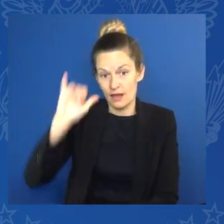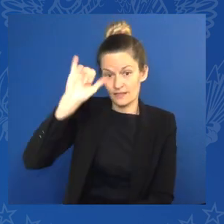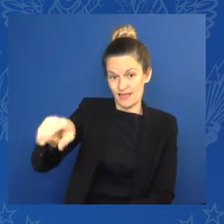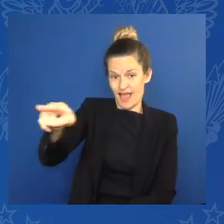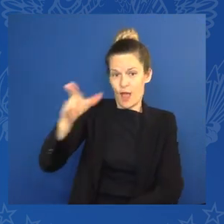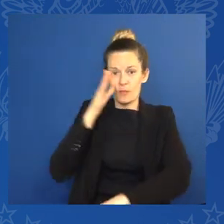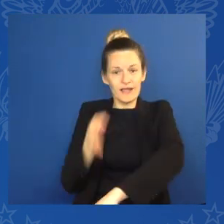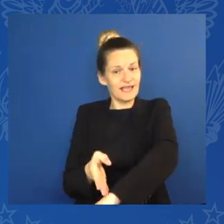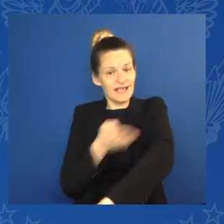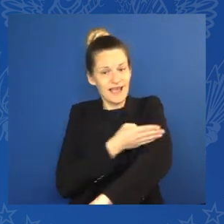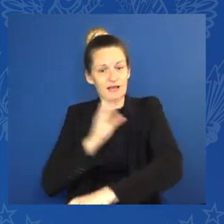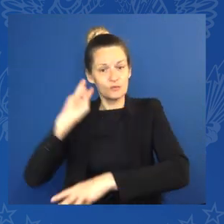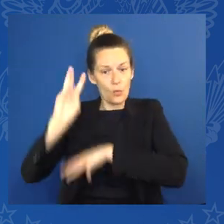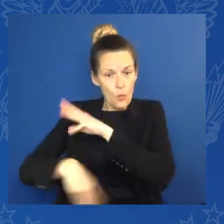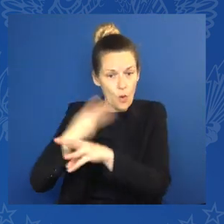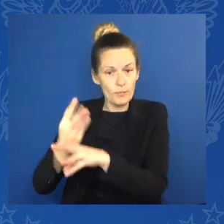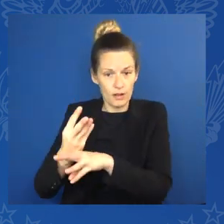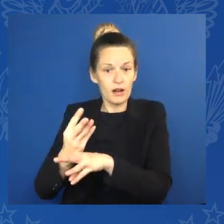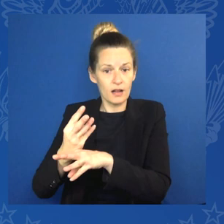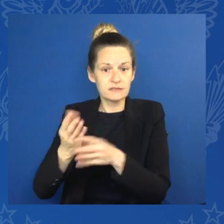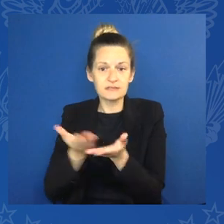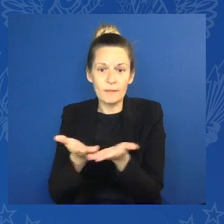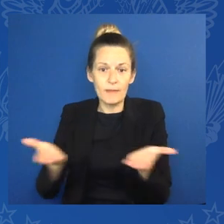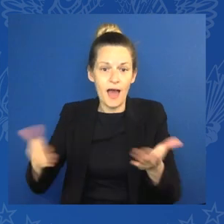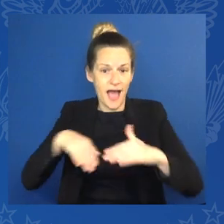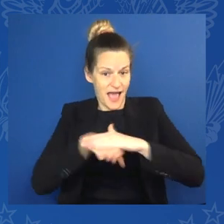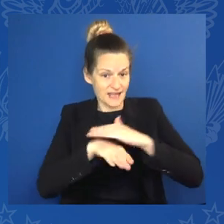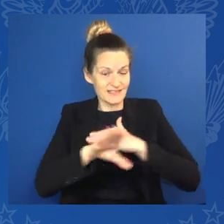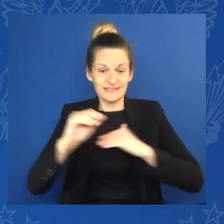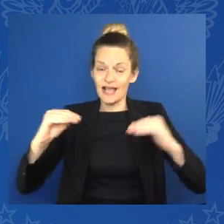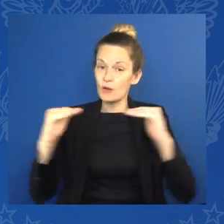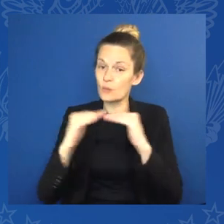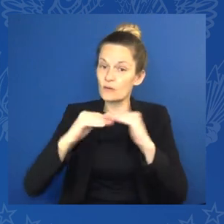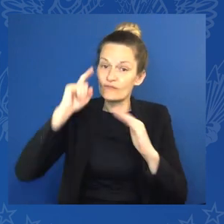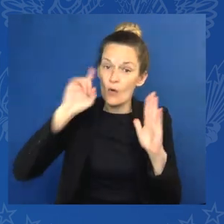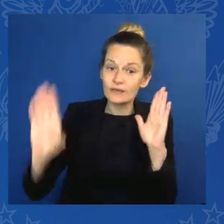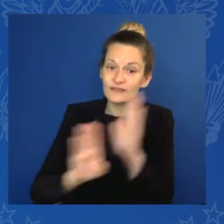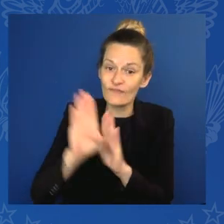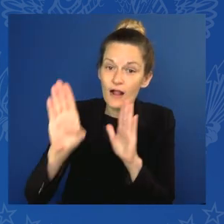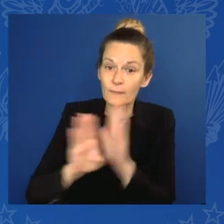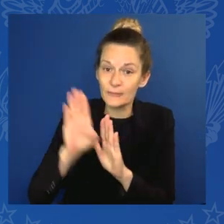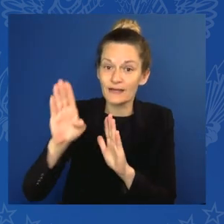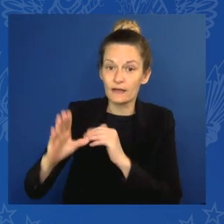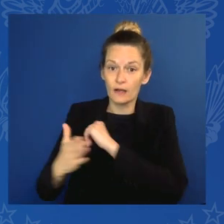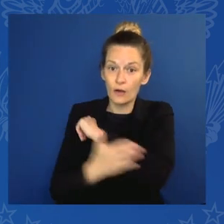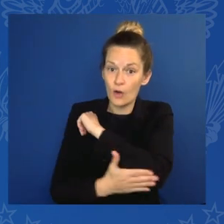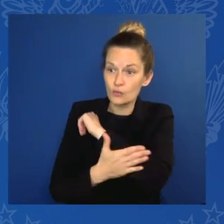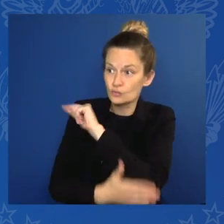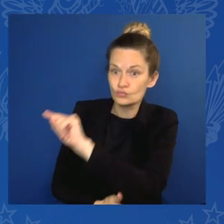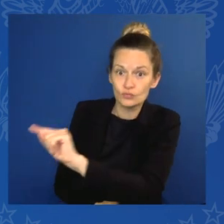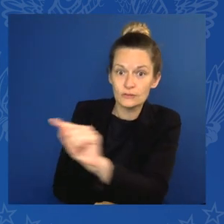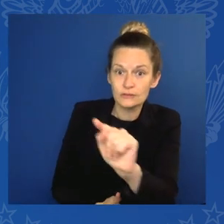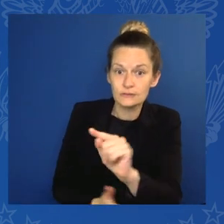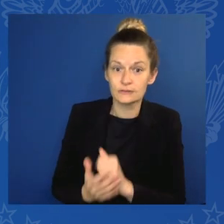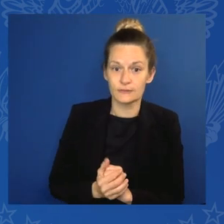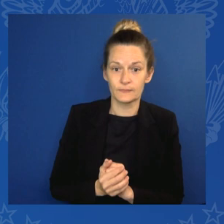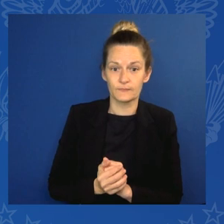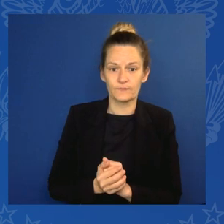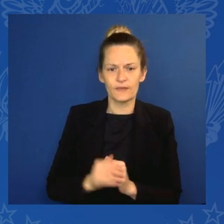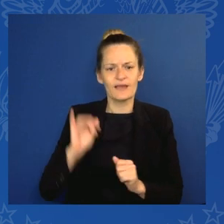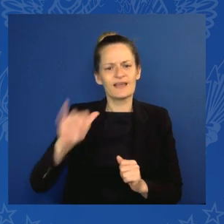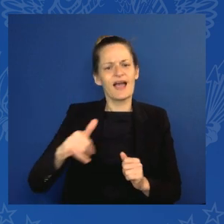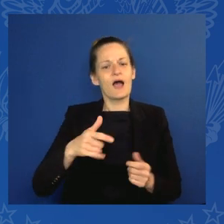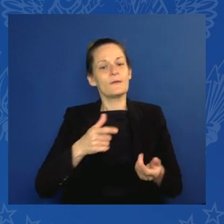for developing countries. Second, in the digital area, our economy's future increasingly